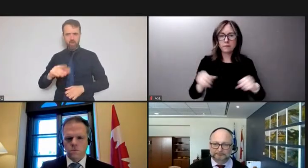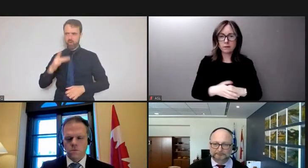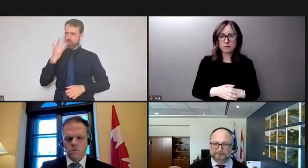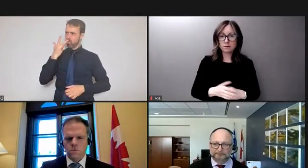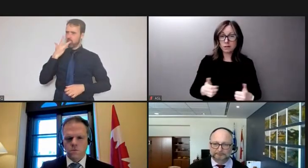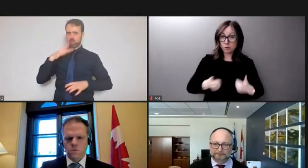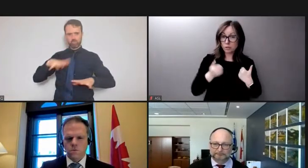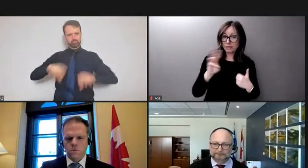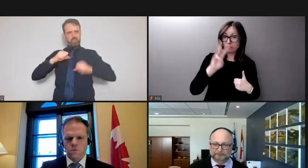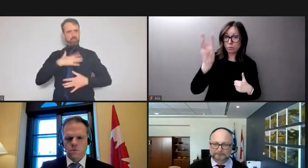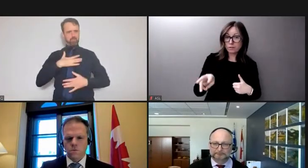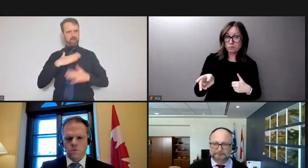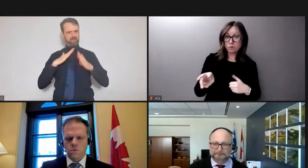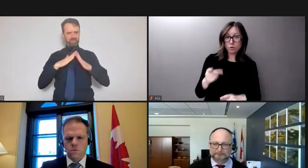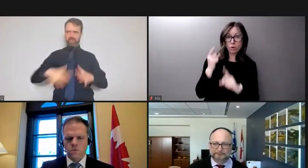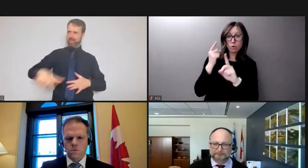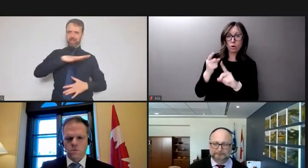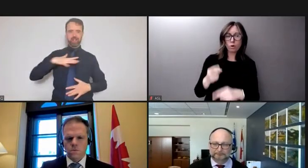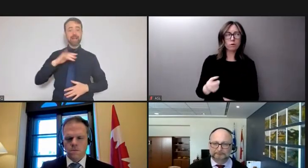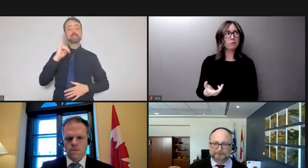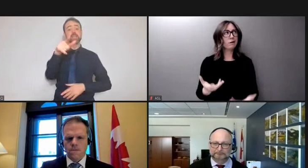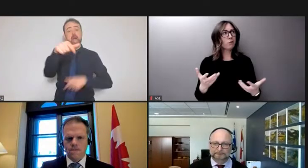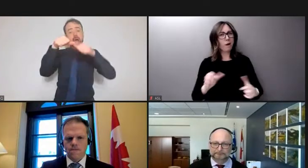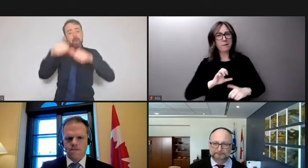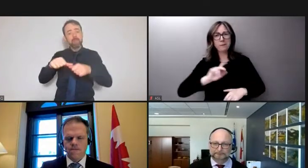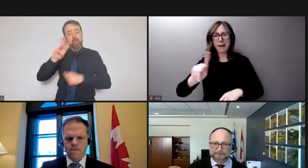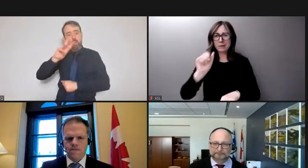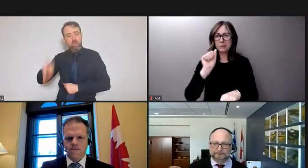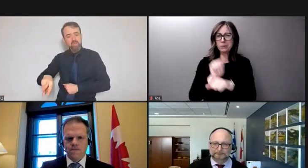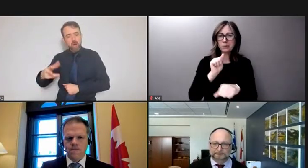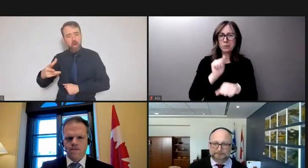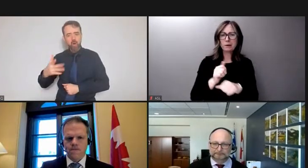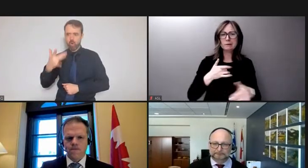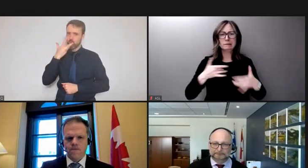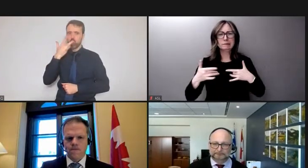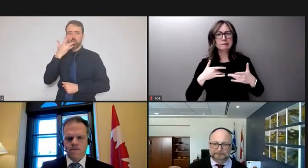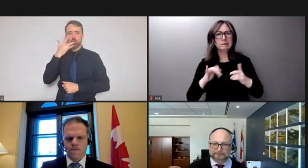to go back to work and not have to worry about illegal blockades